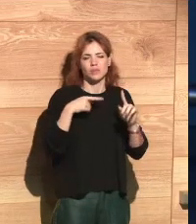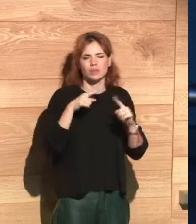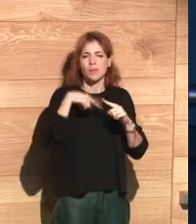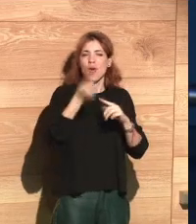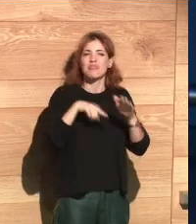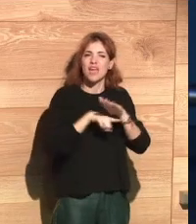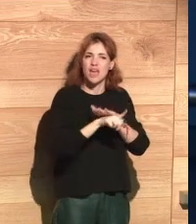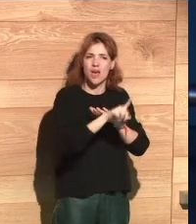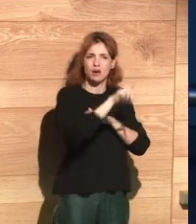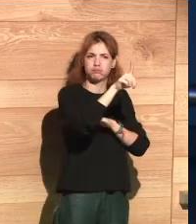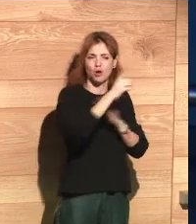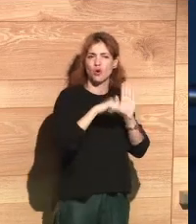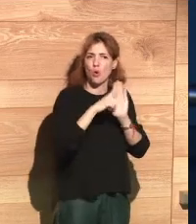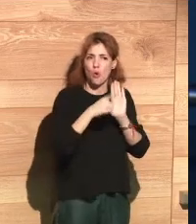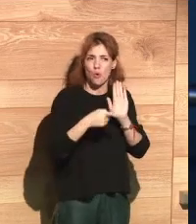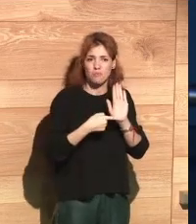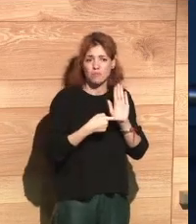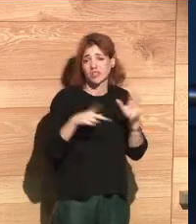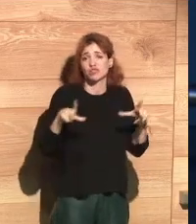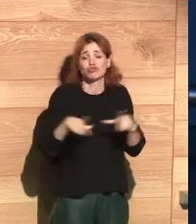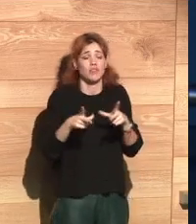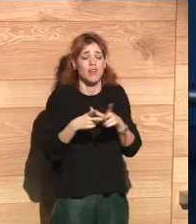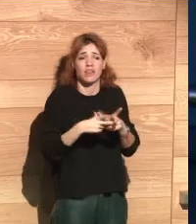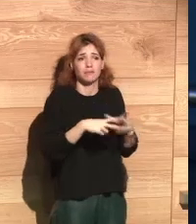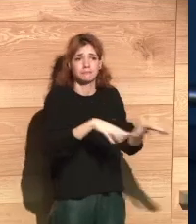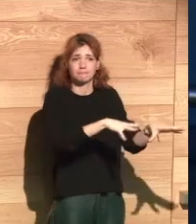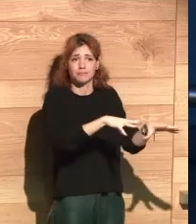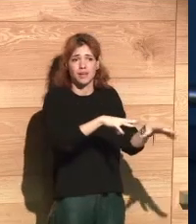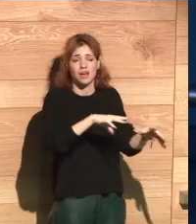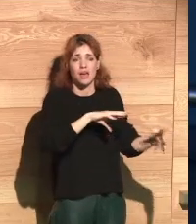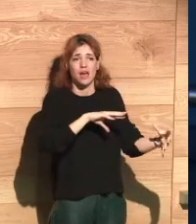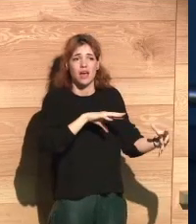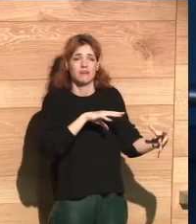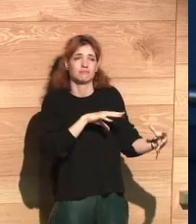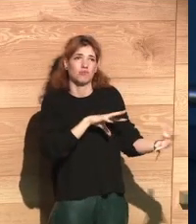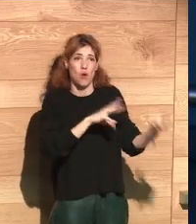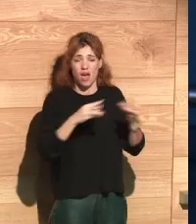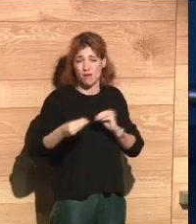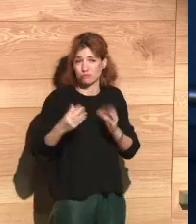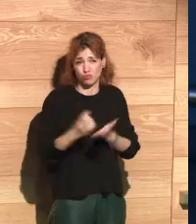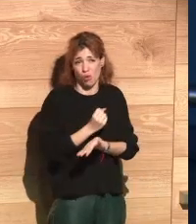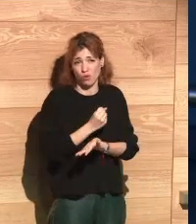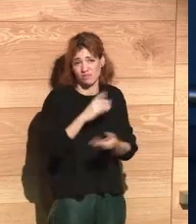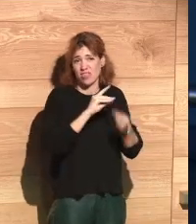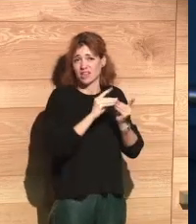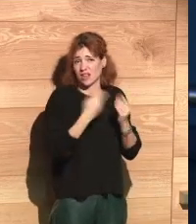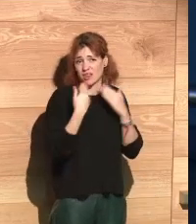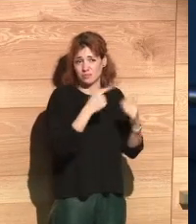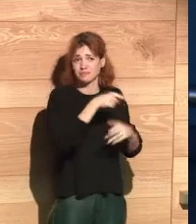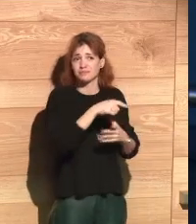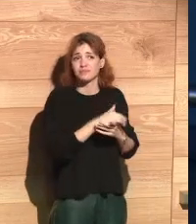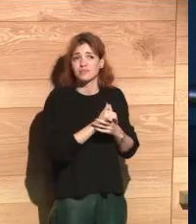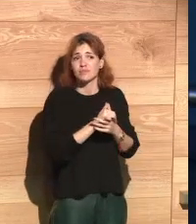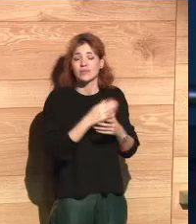fully and also to it would allow society to benefit from all the advantages